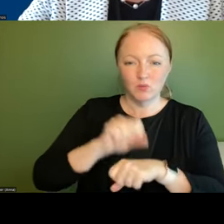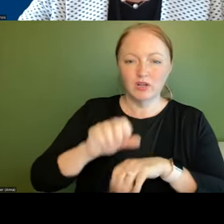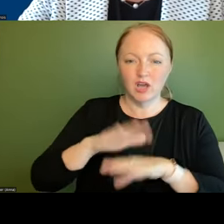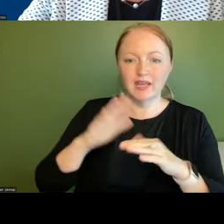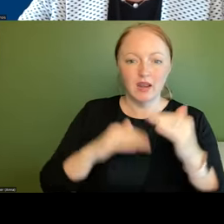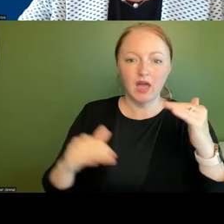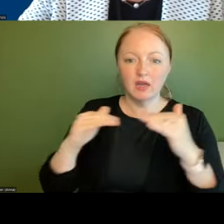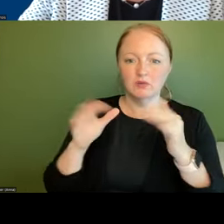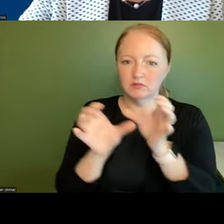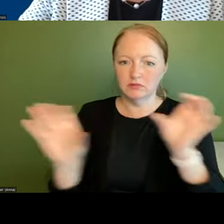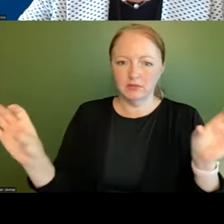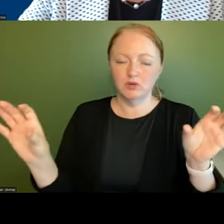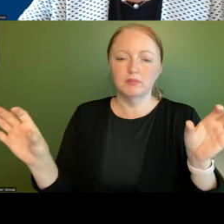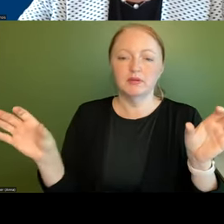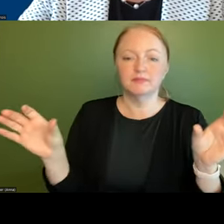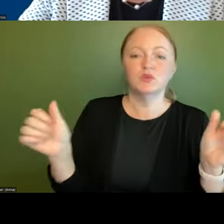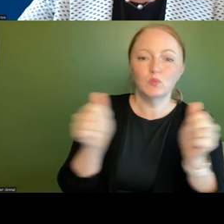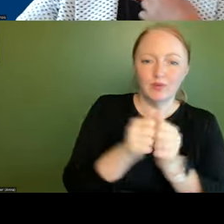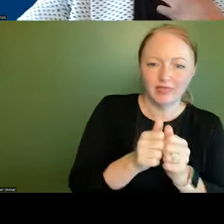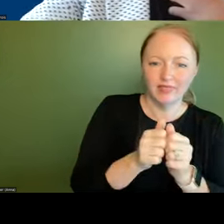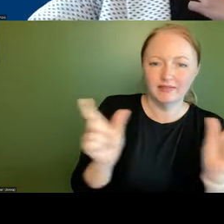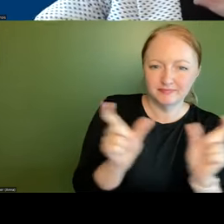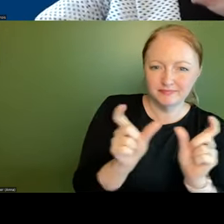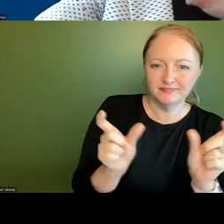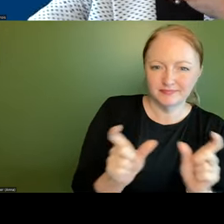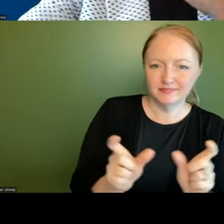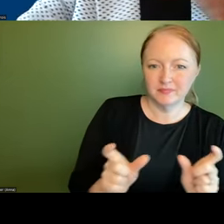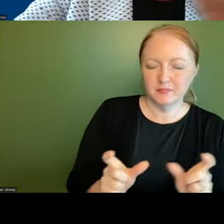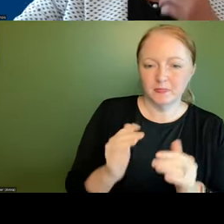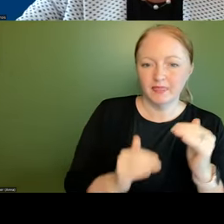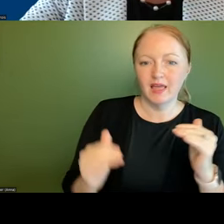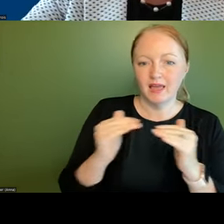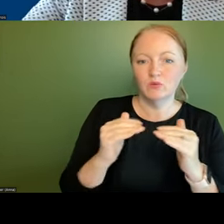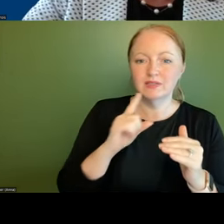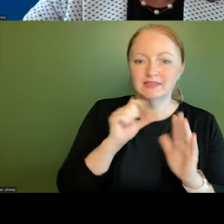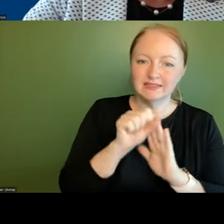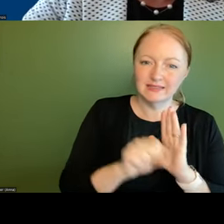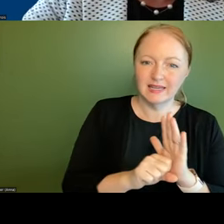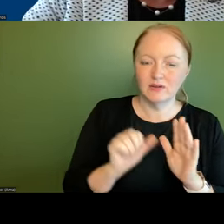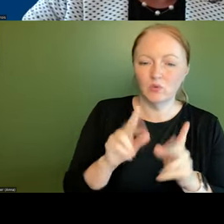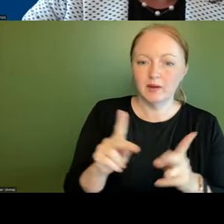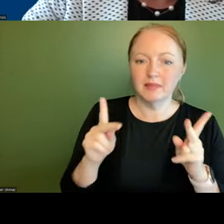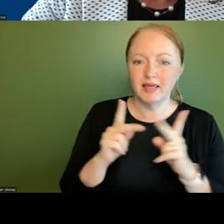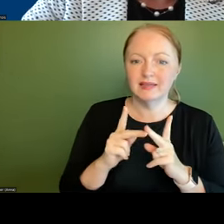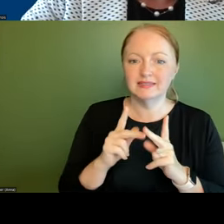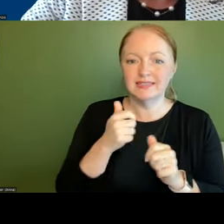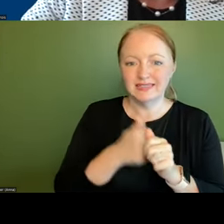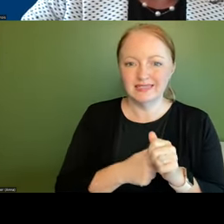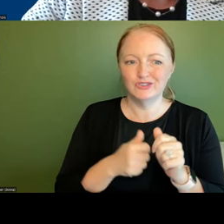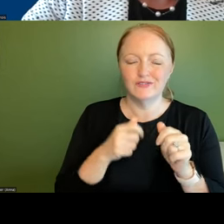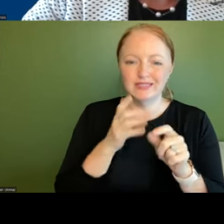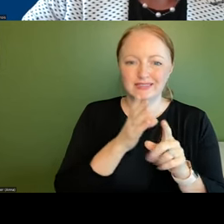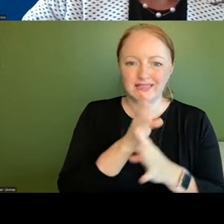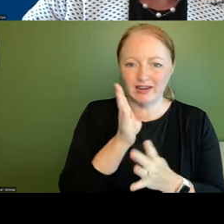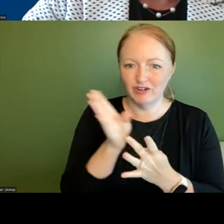equity as like one of the domains but like how equitable is a state or as a place in each of these areas